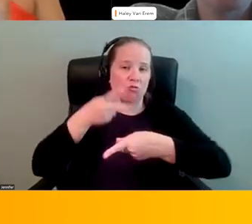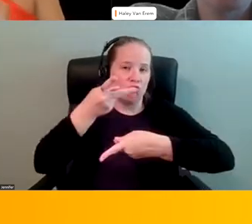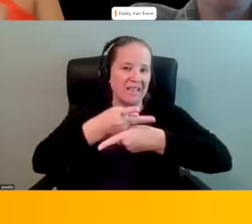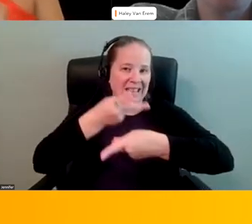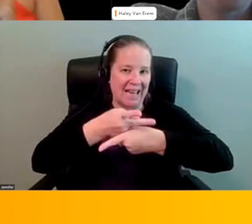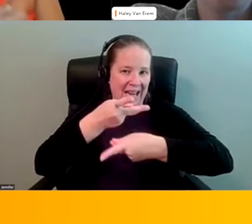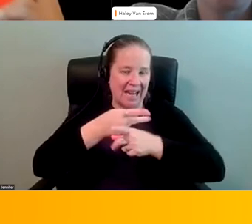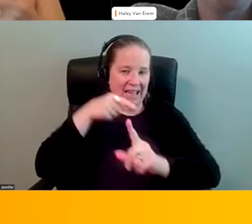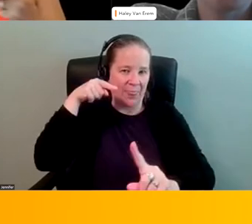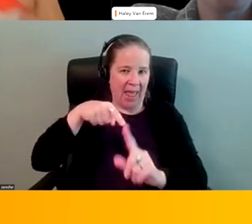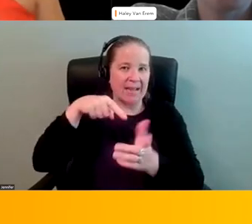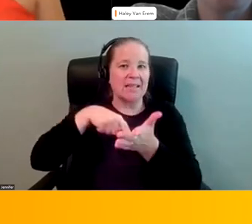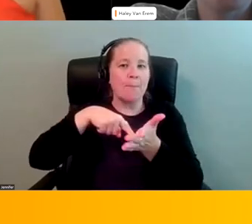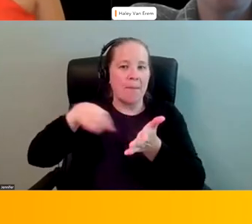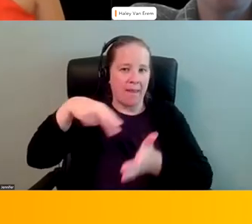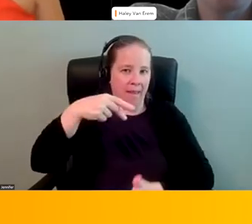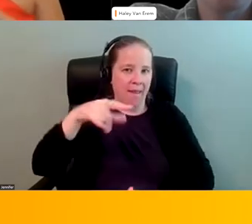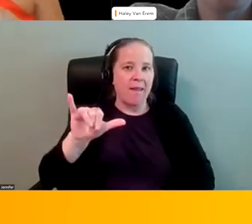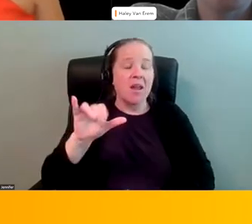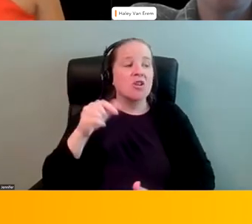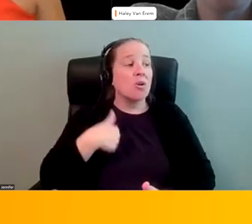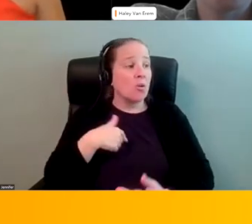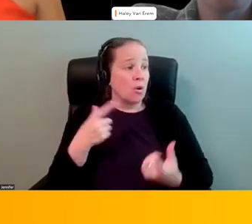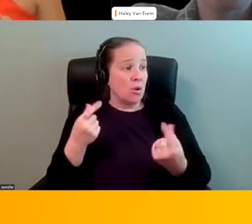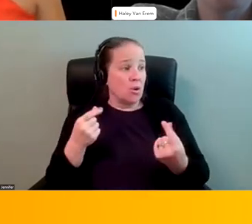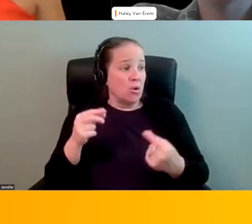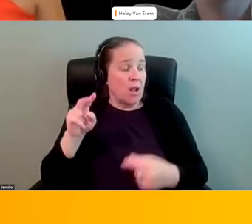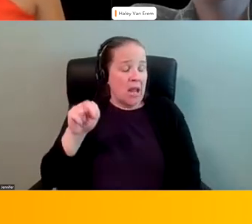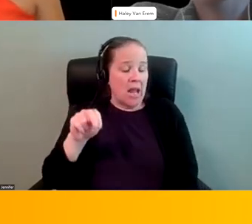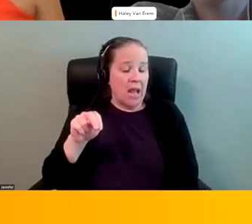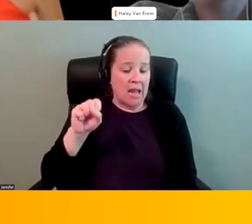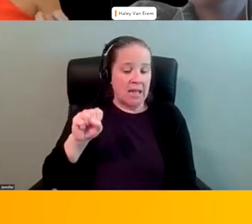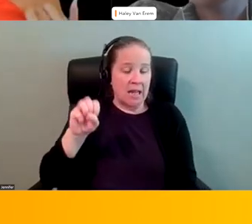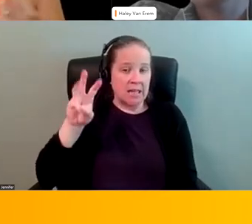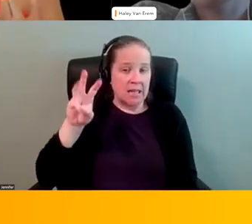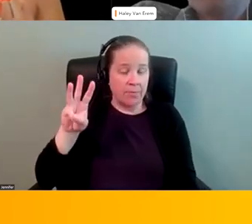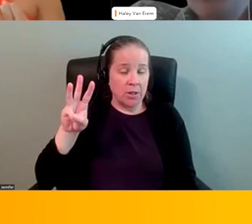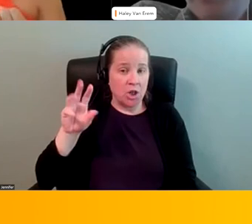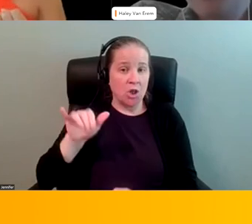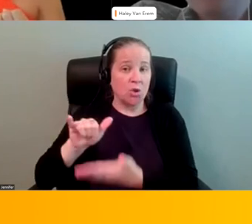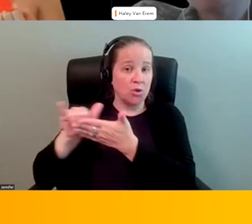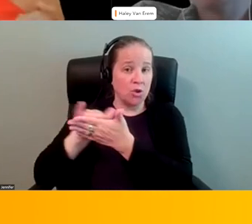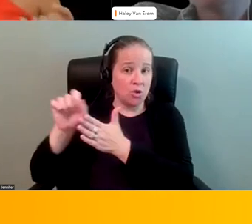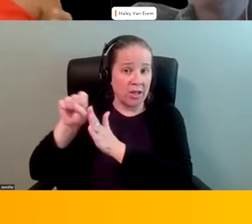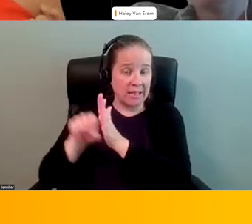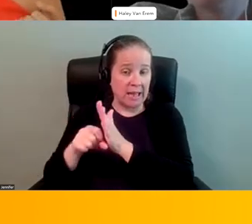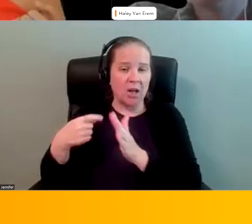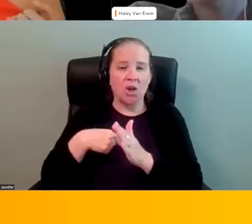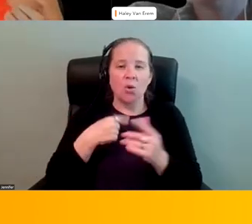is that pay so what we're doing at nasw new york state is we did a salary survey